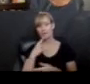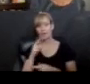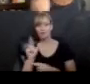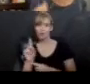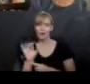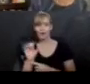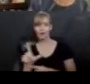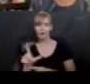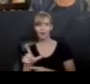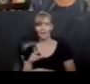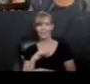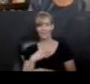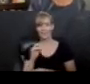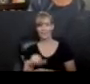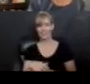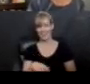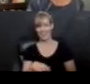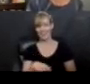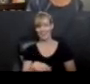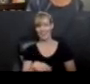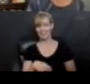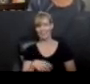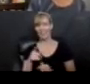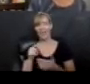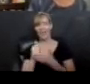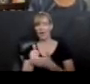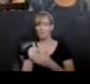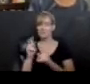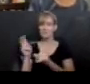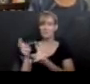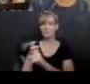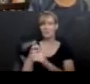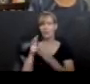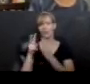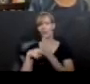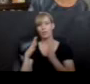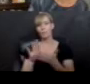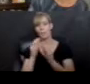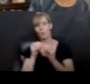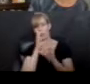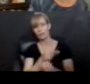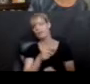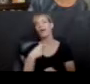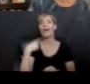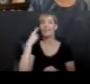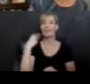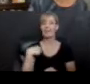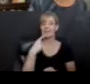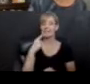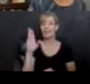pulls your, your conversation or your reader in. I think I went with brilliant instead of great.